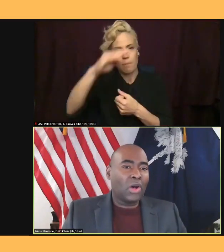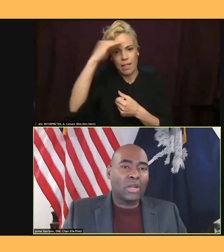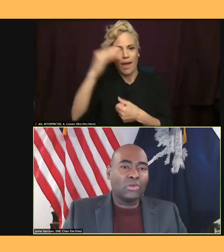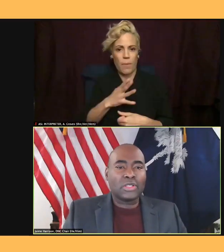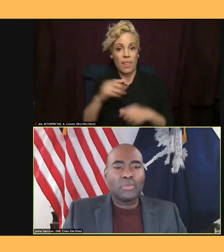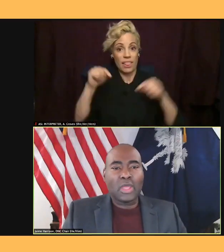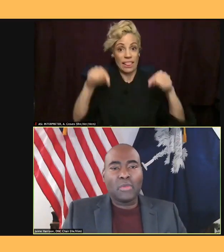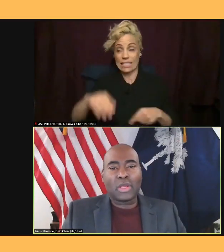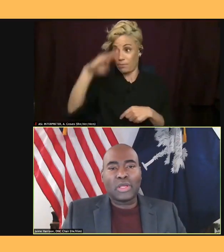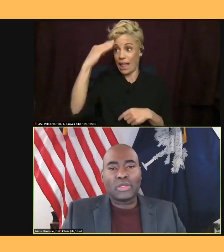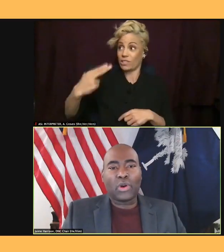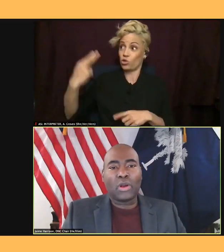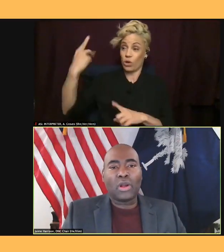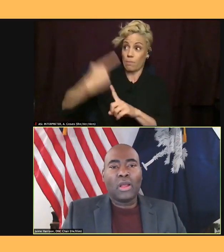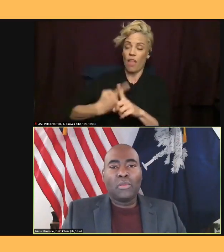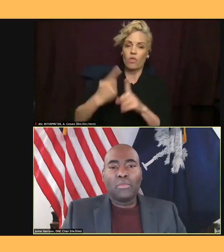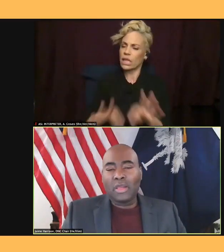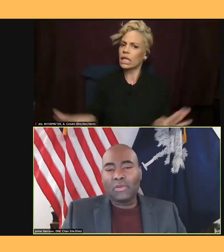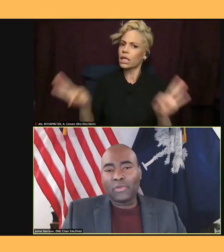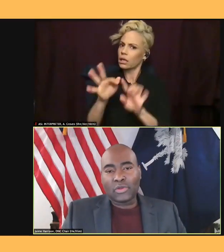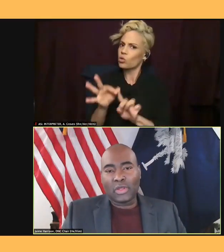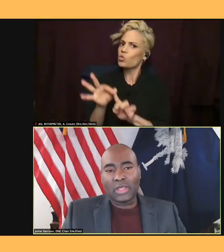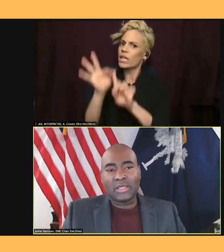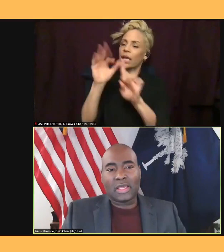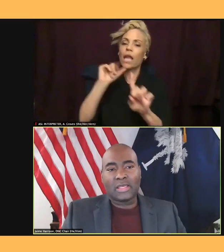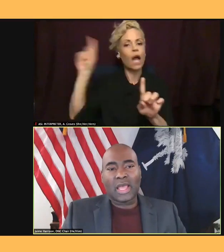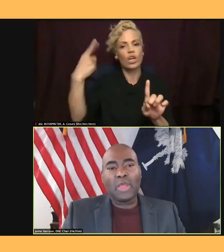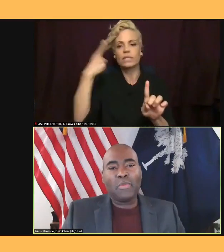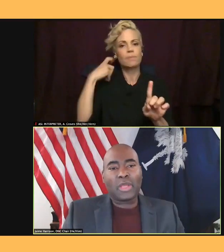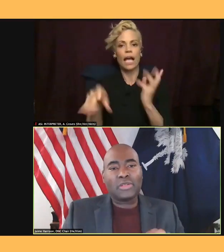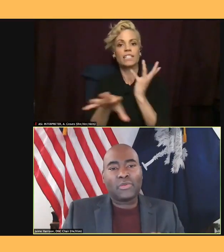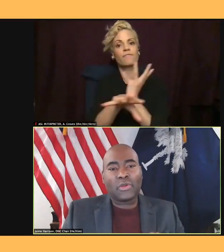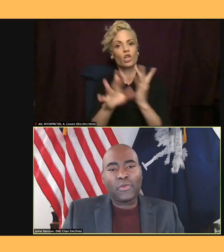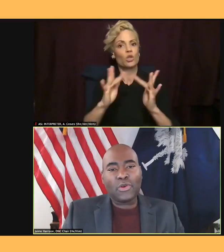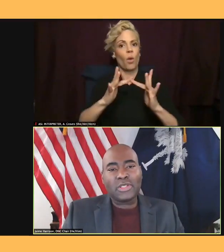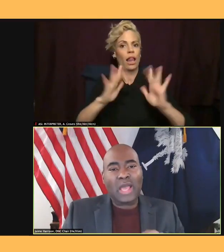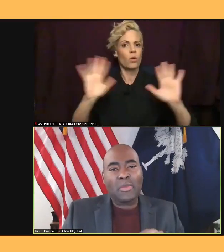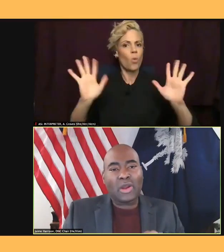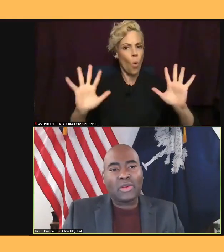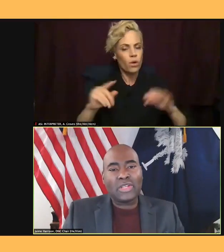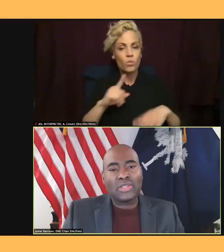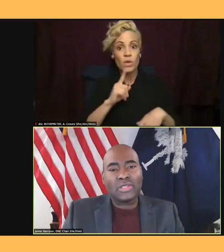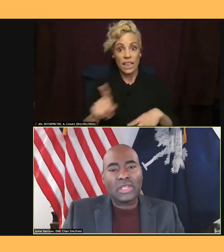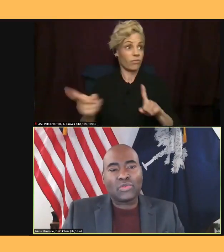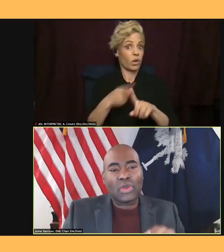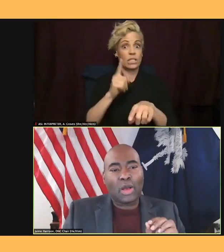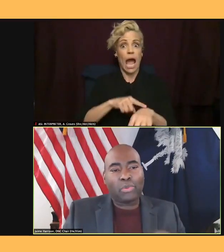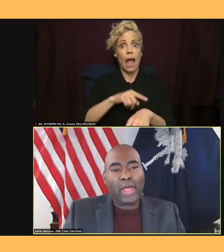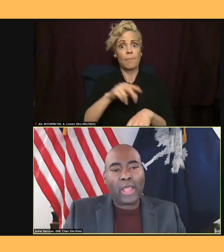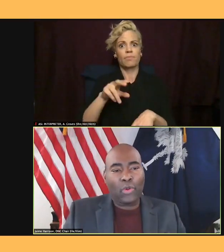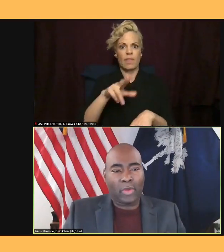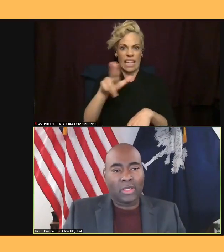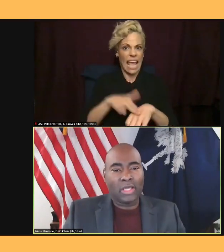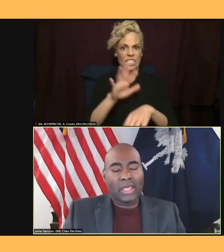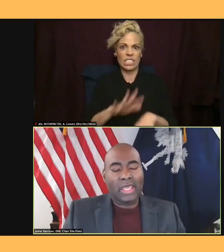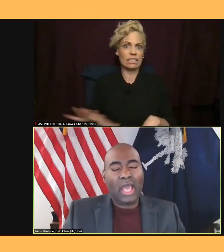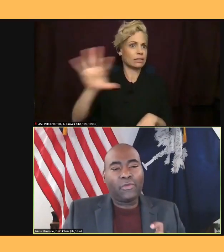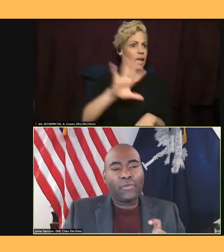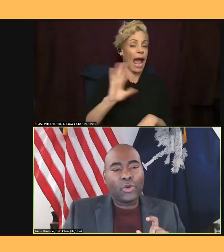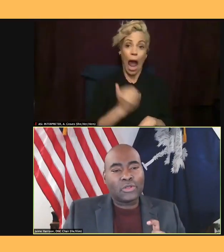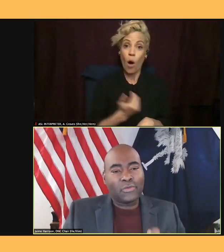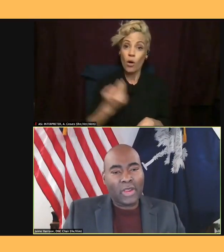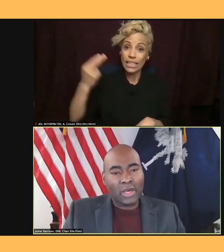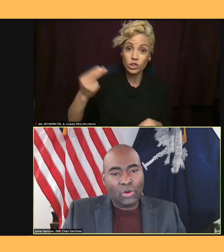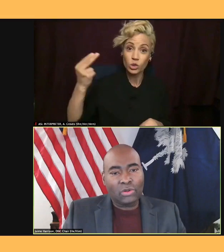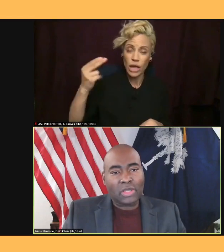because we're meeting virtually these days. I mean because for the first time in our nation's history, a Black woman, California's very own